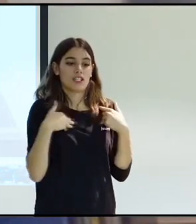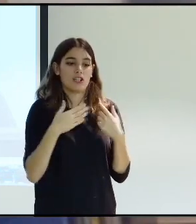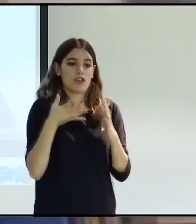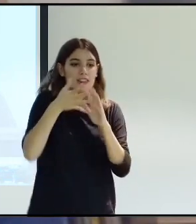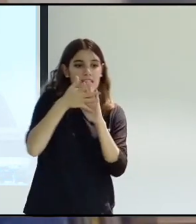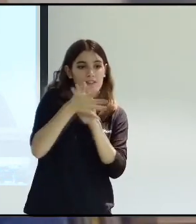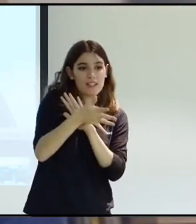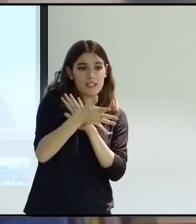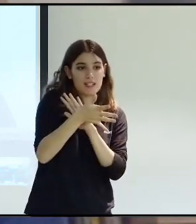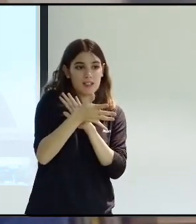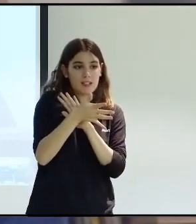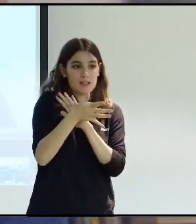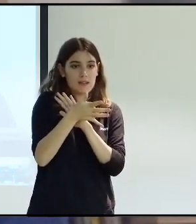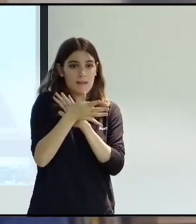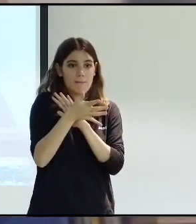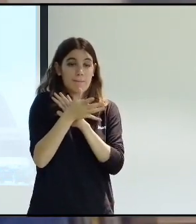independent living.